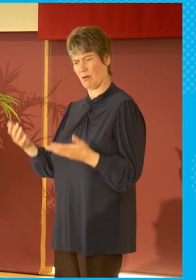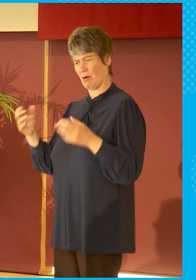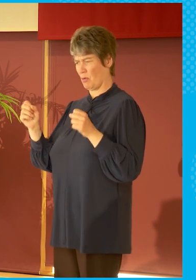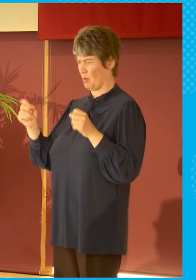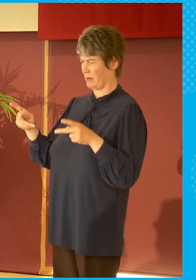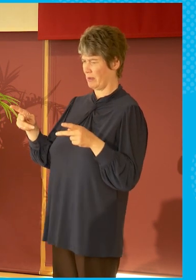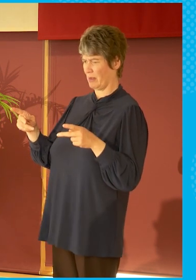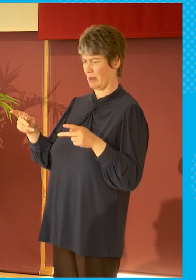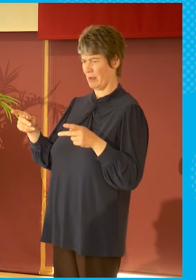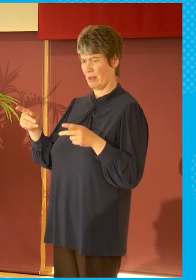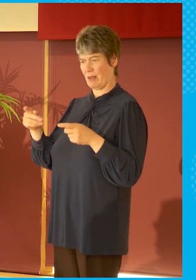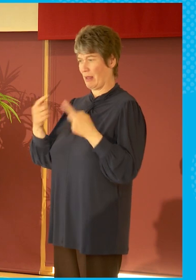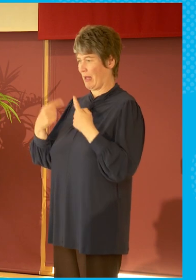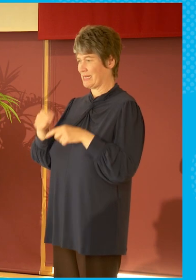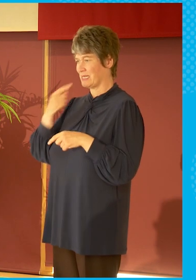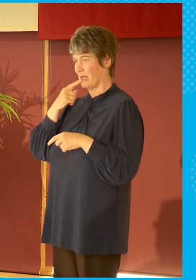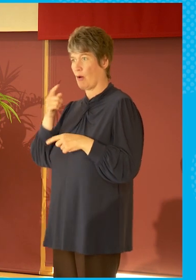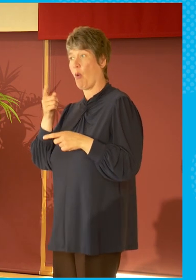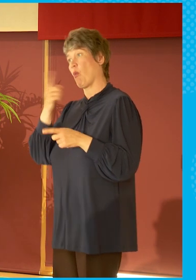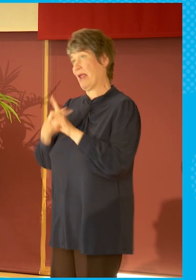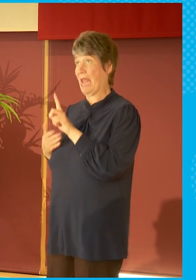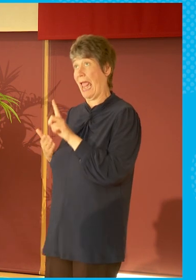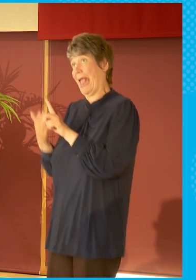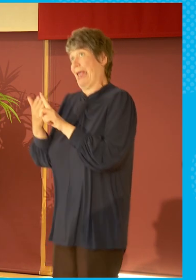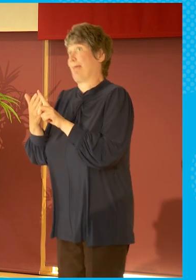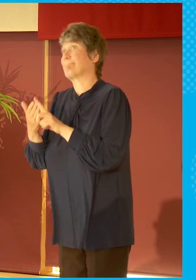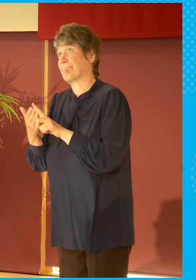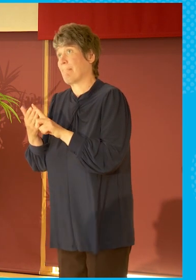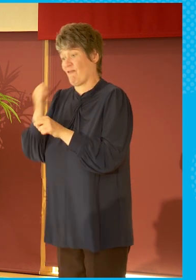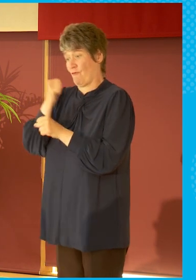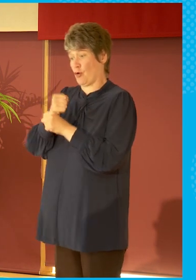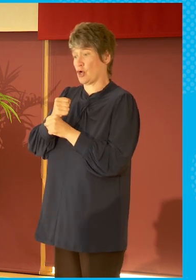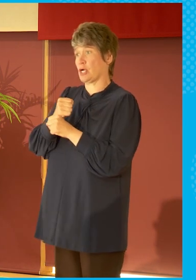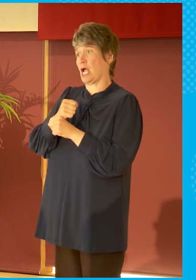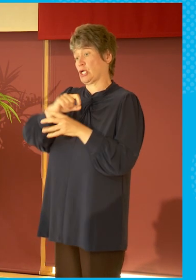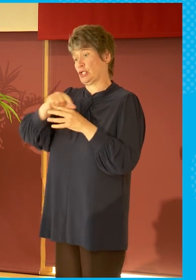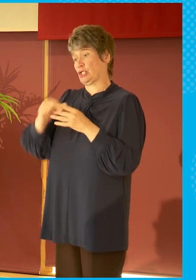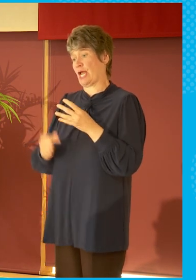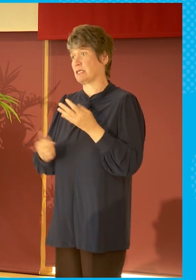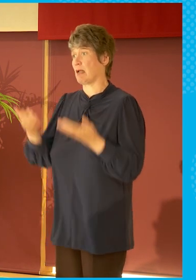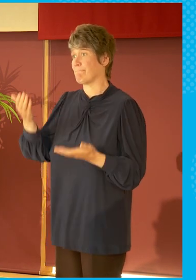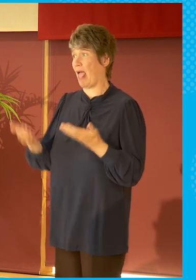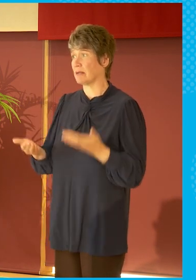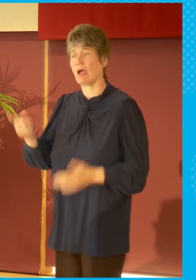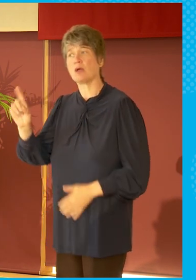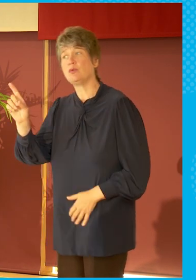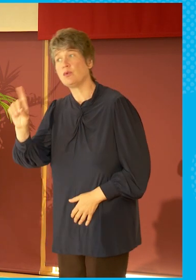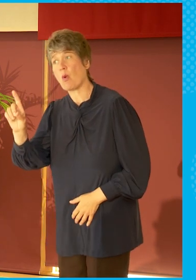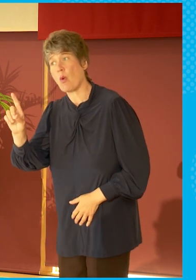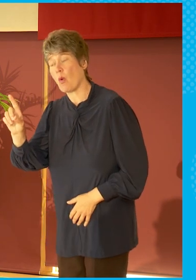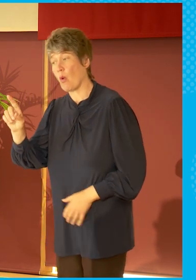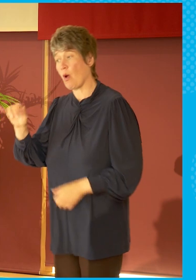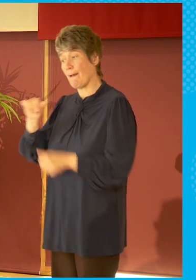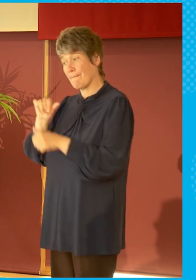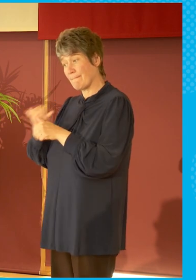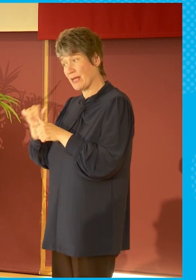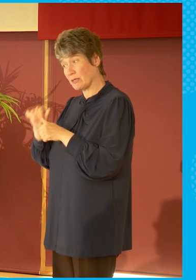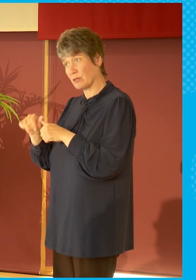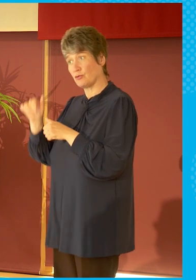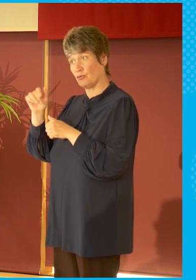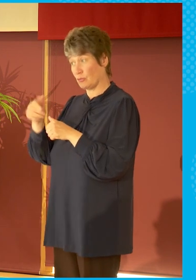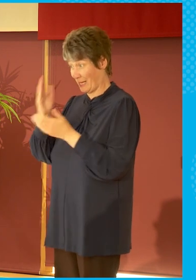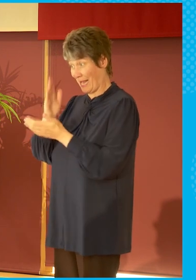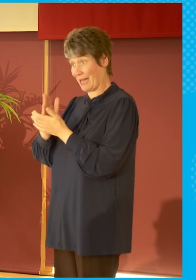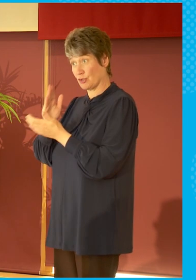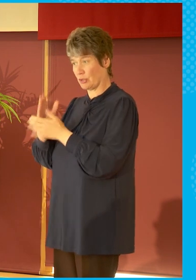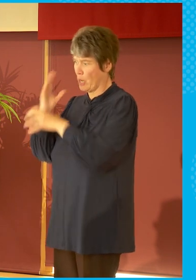want our news to be gender balanced. Why? Because it's really important. And as journalists, go out and get beyond always the first people that you see.